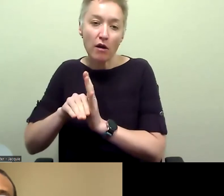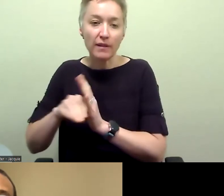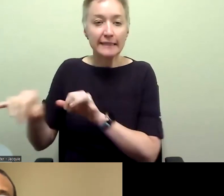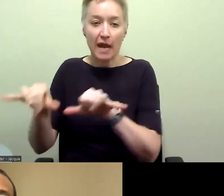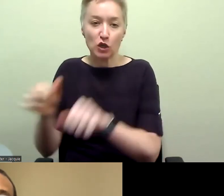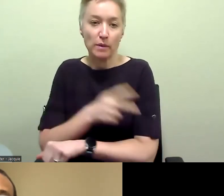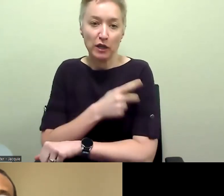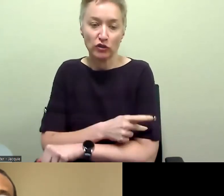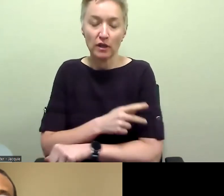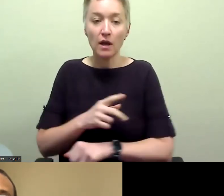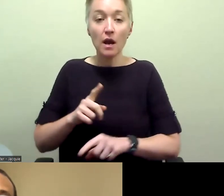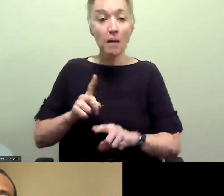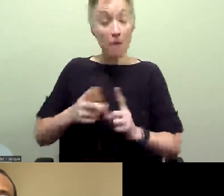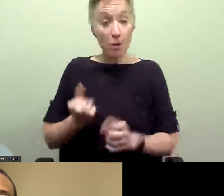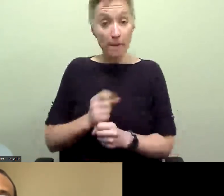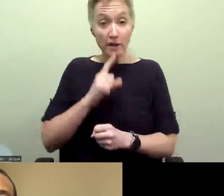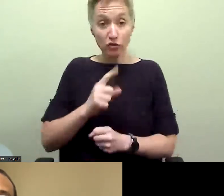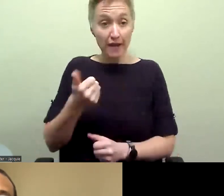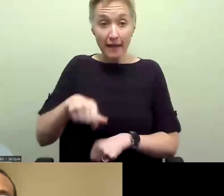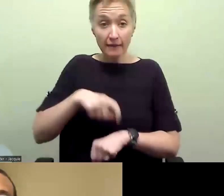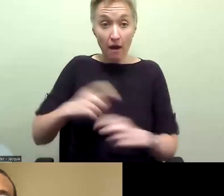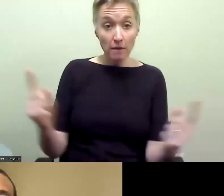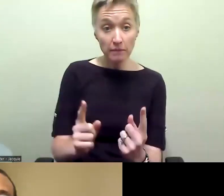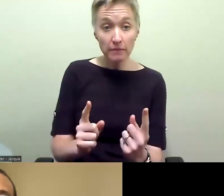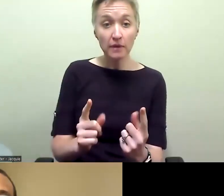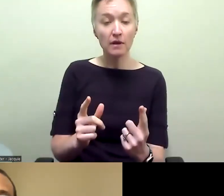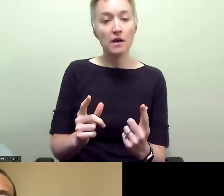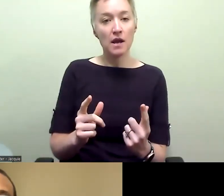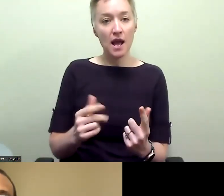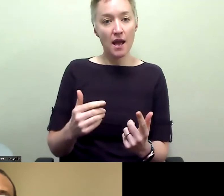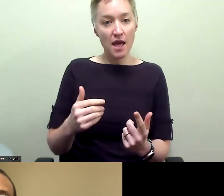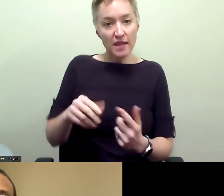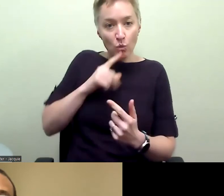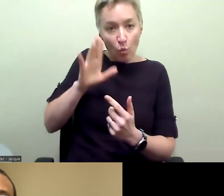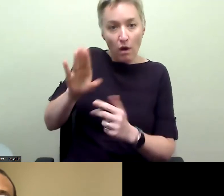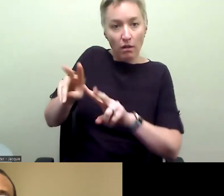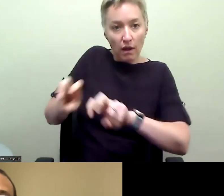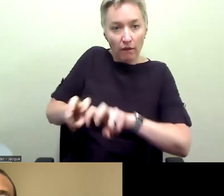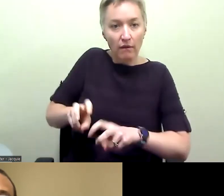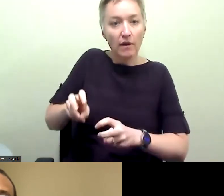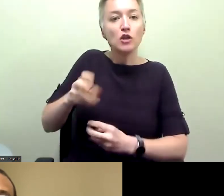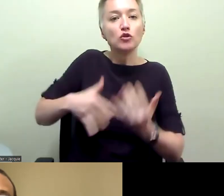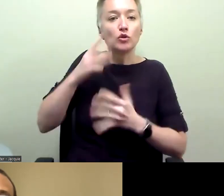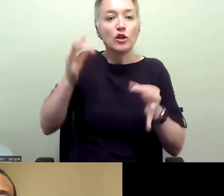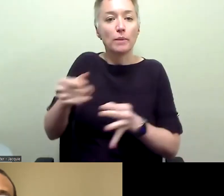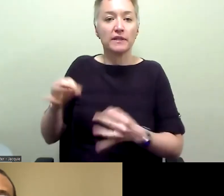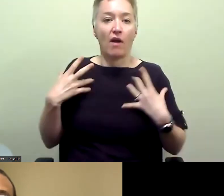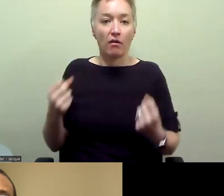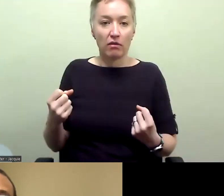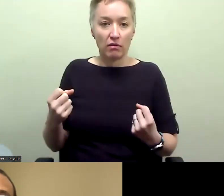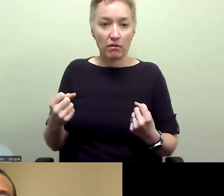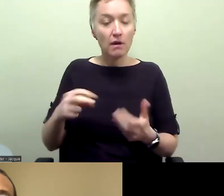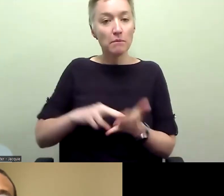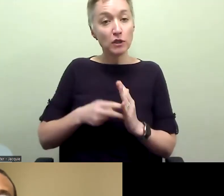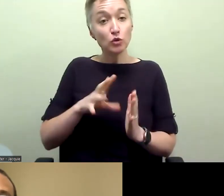an element. And of, um, uh, social determinants of health so that, uh, students could explore